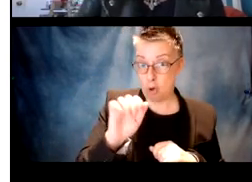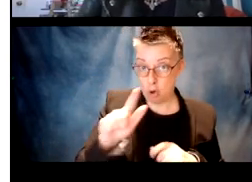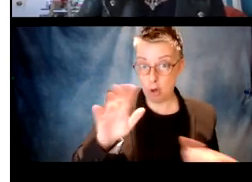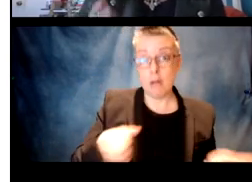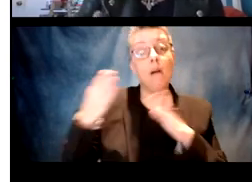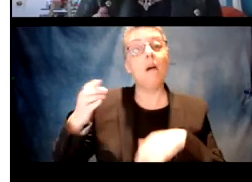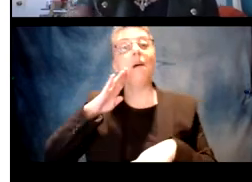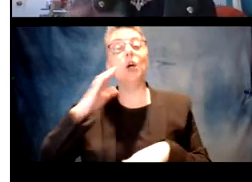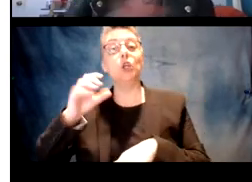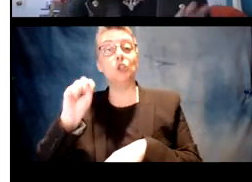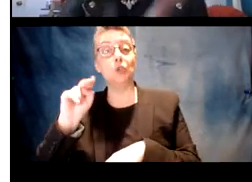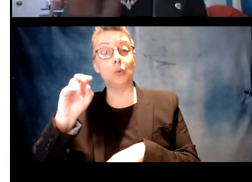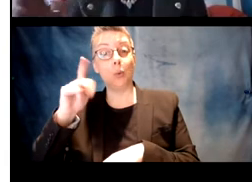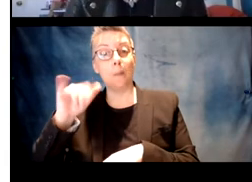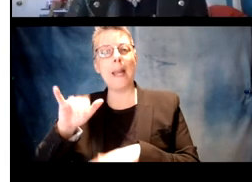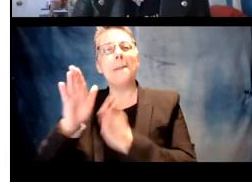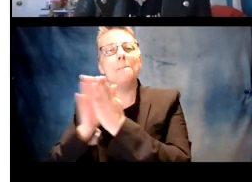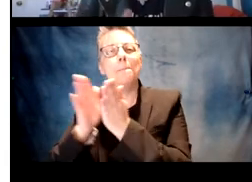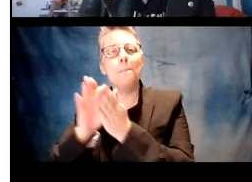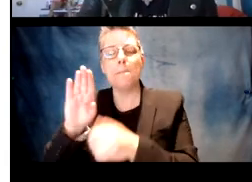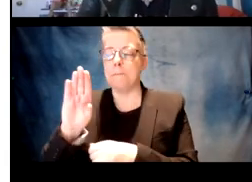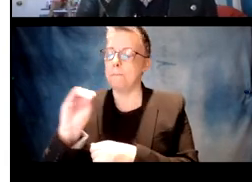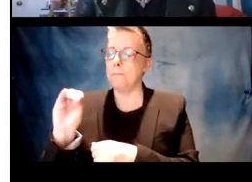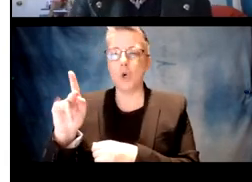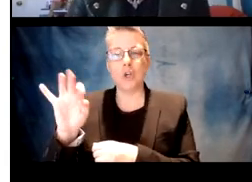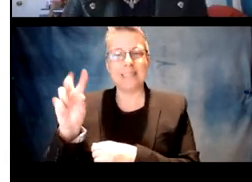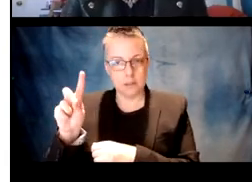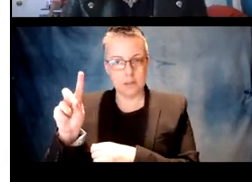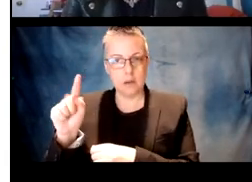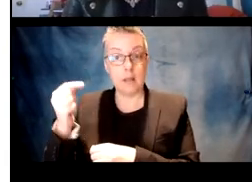So Snoopy catch the ball versus something like Snoopy booked the ball.